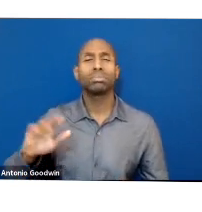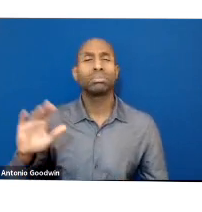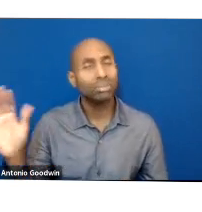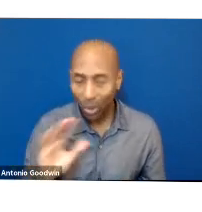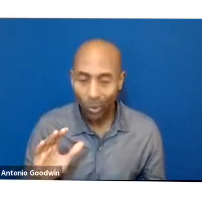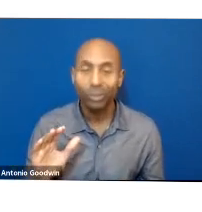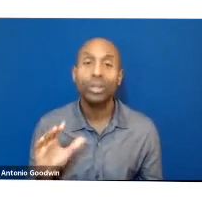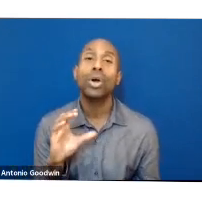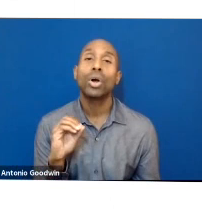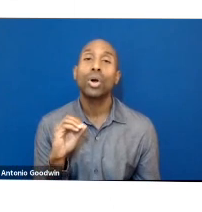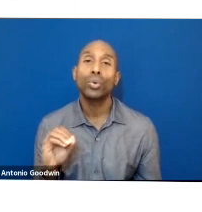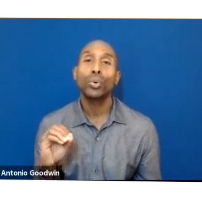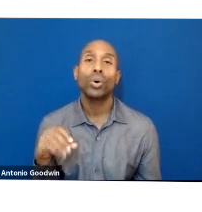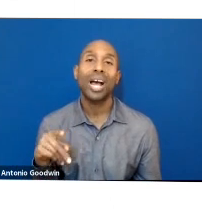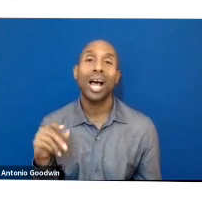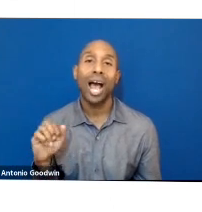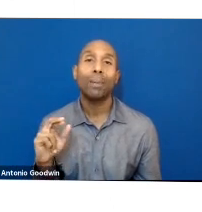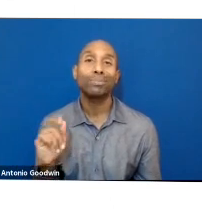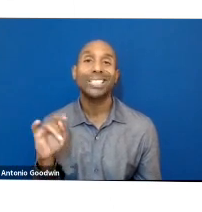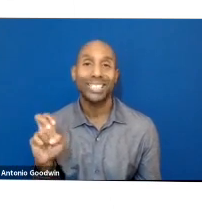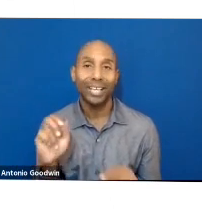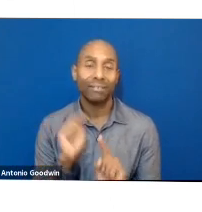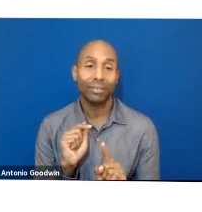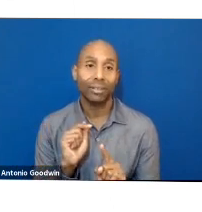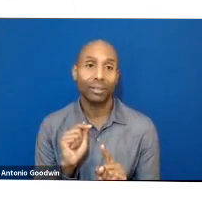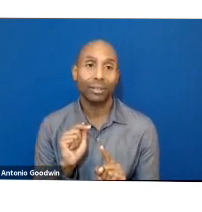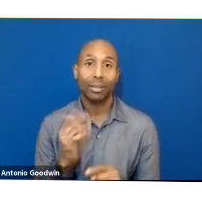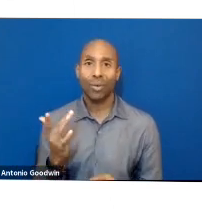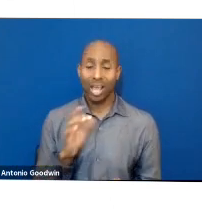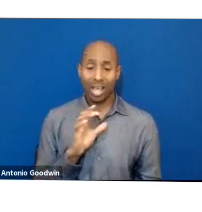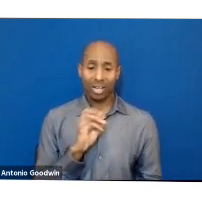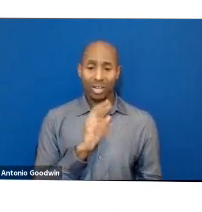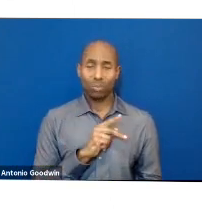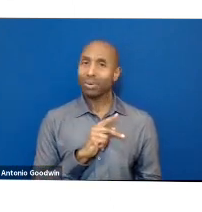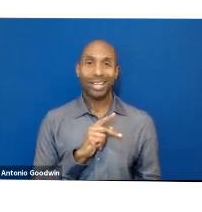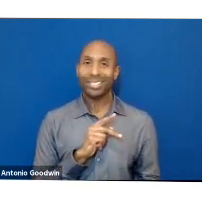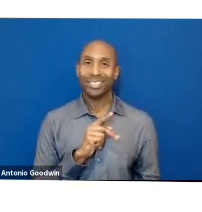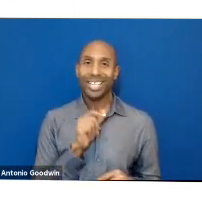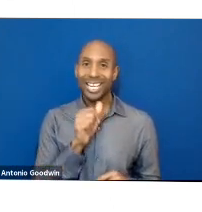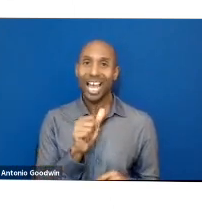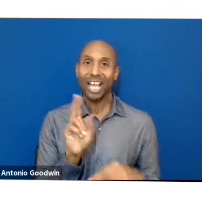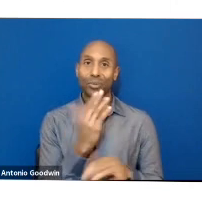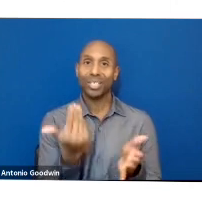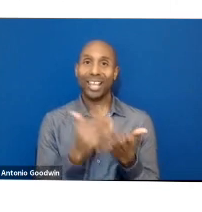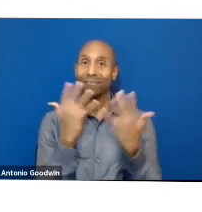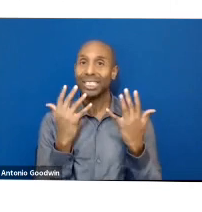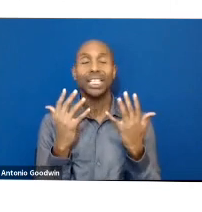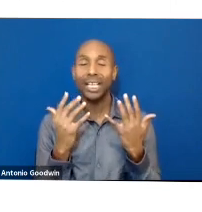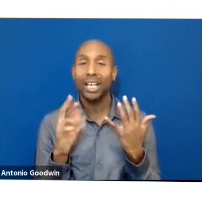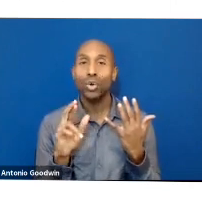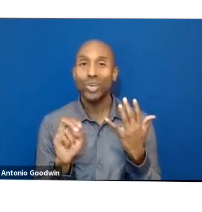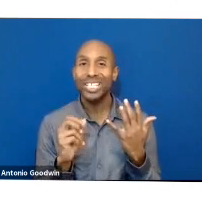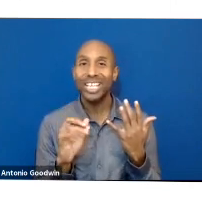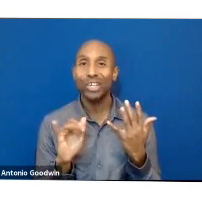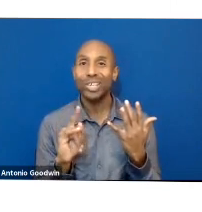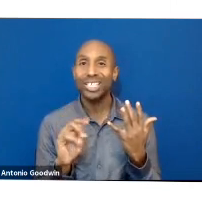unsustainable and not regenerative because of their scale. So scaling down and decentralizing